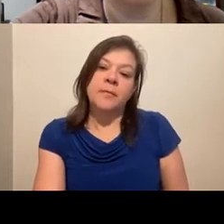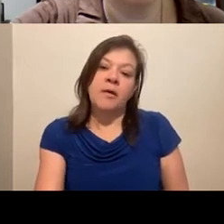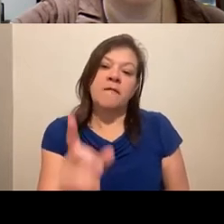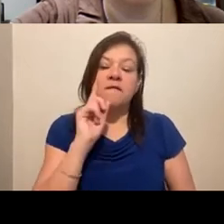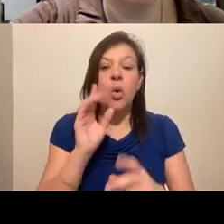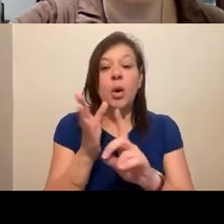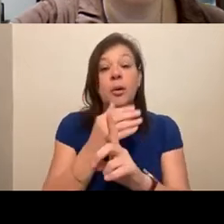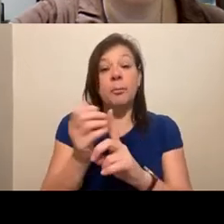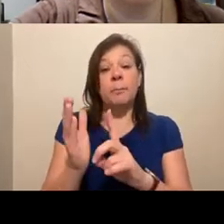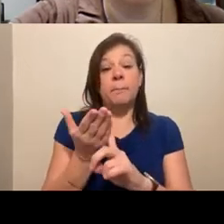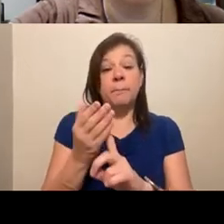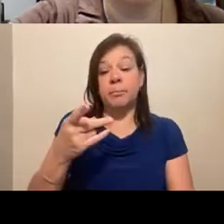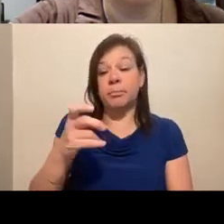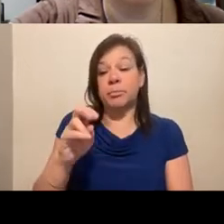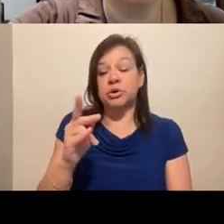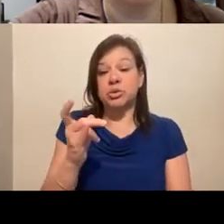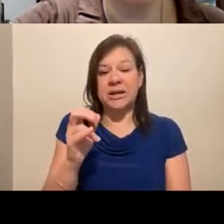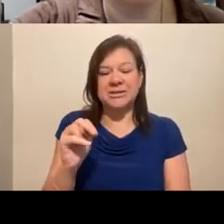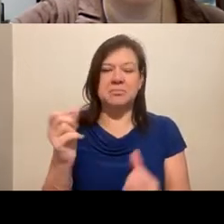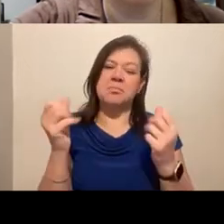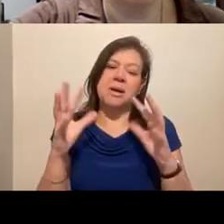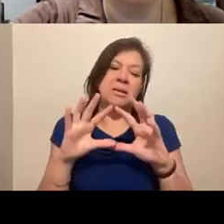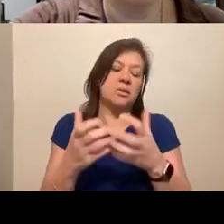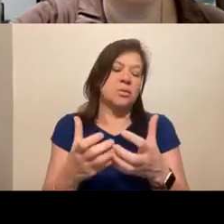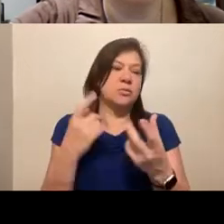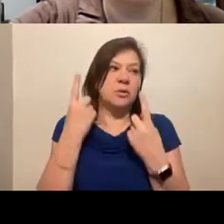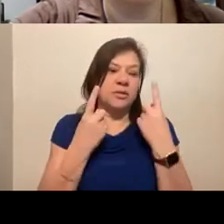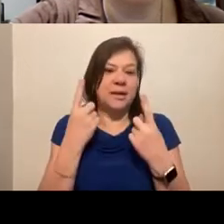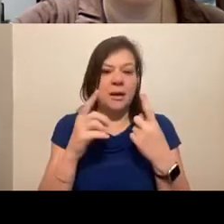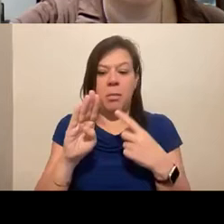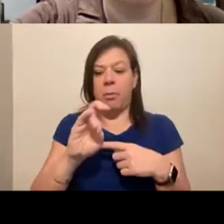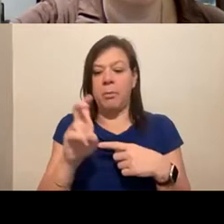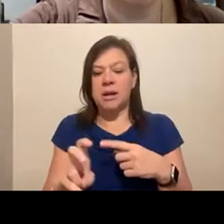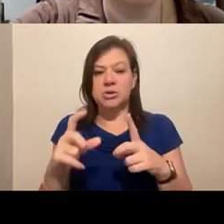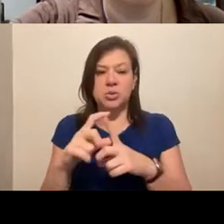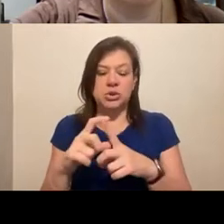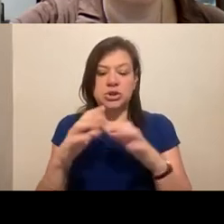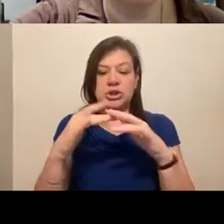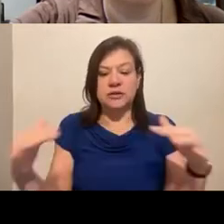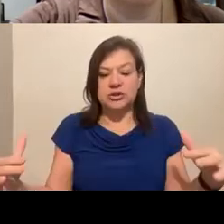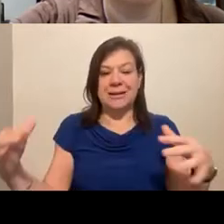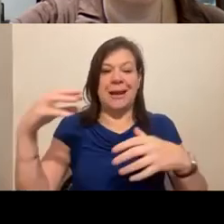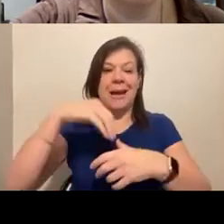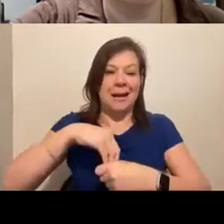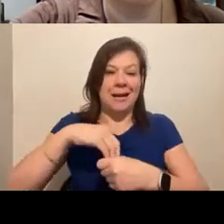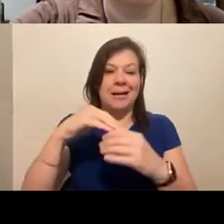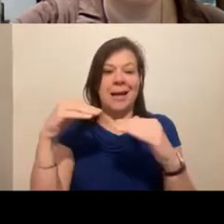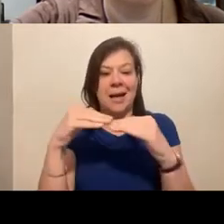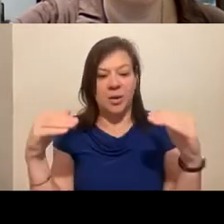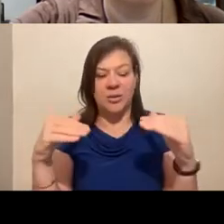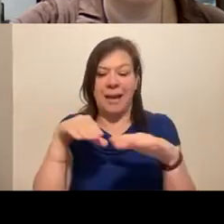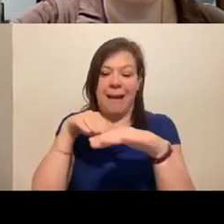a lot of institutions are really thinking about the buzzwords, diversity, equity, inclusion, access these days.